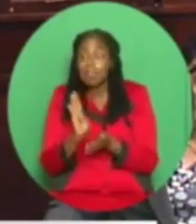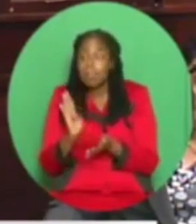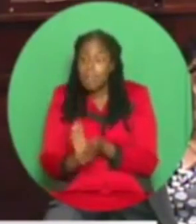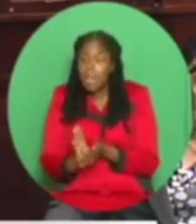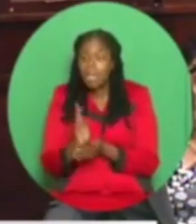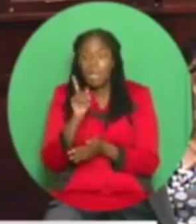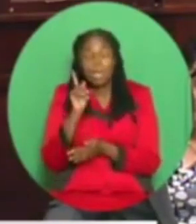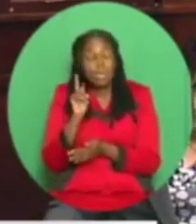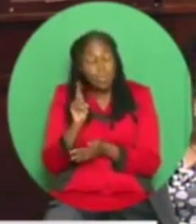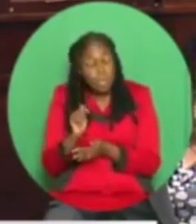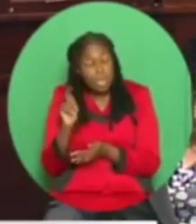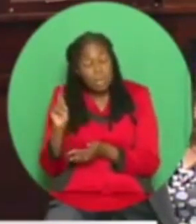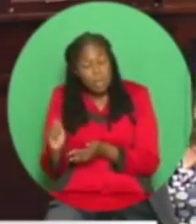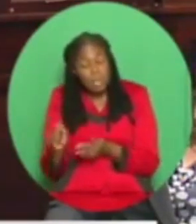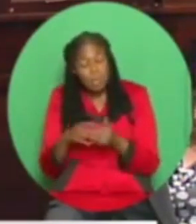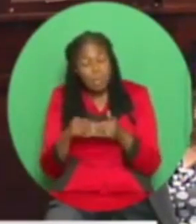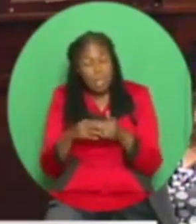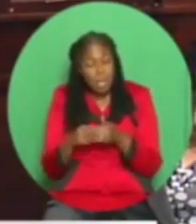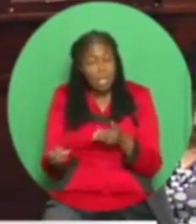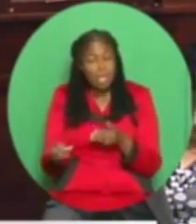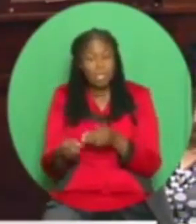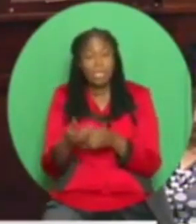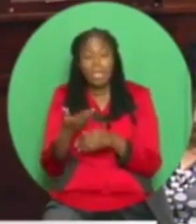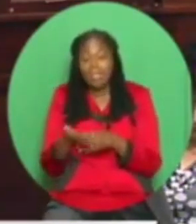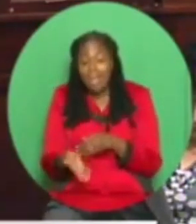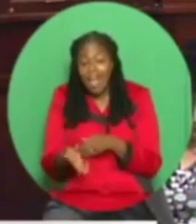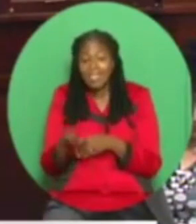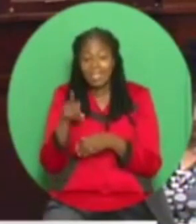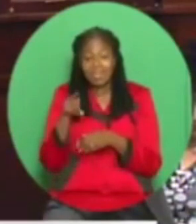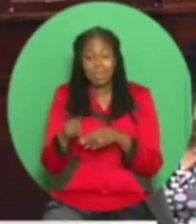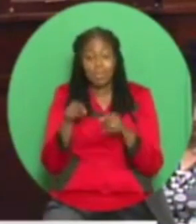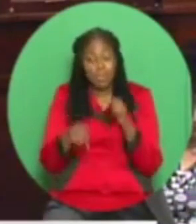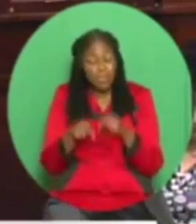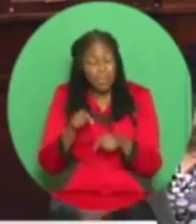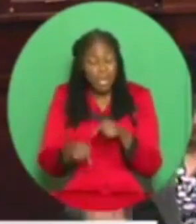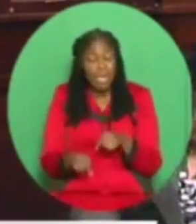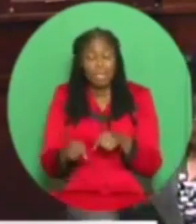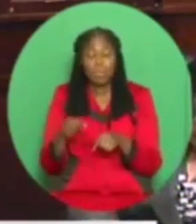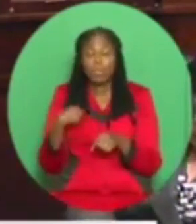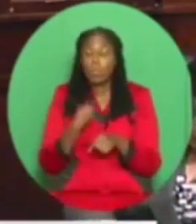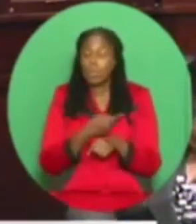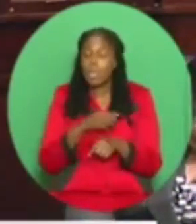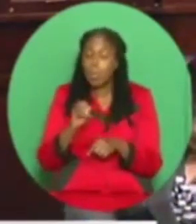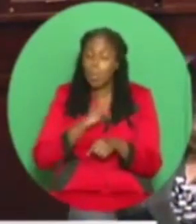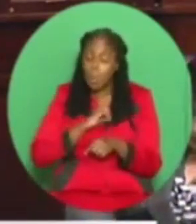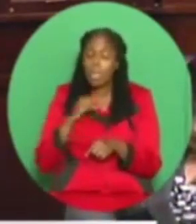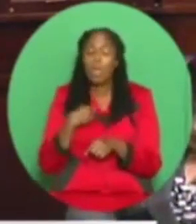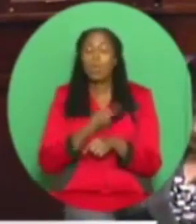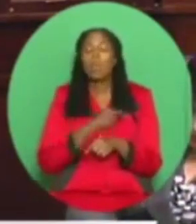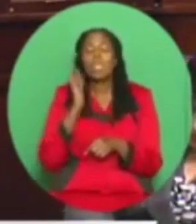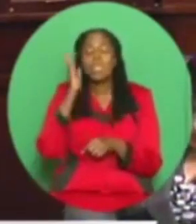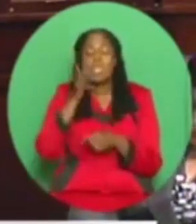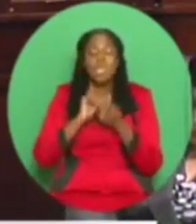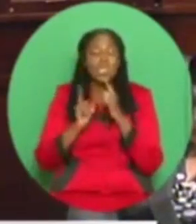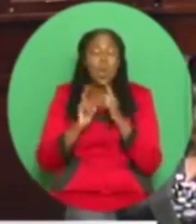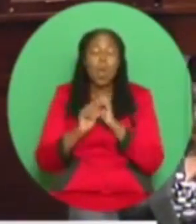Aranguas, Savannah. That is a refinery owned by the people, and we should raise our voices on the matter.